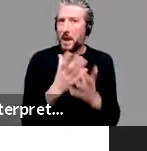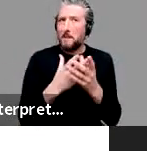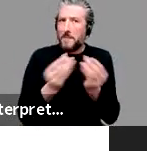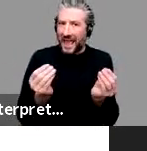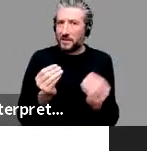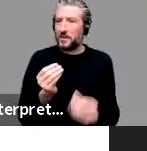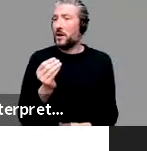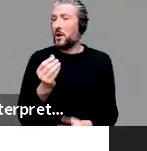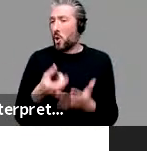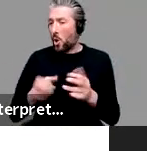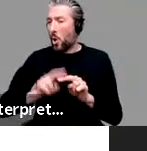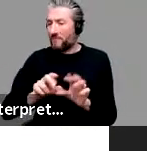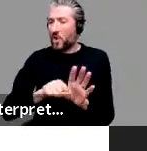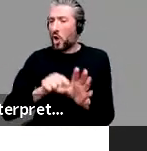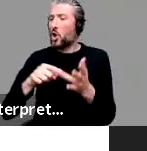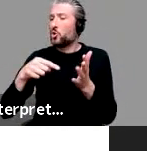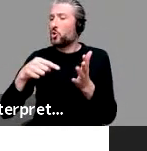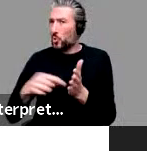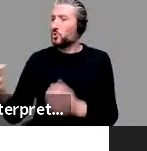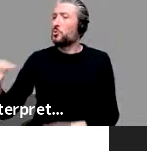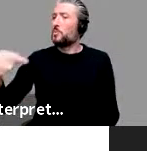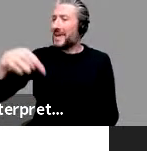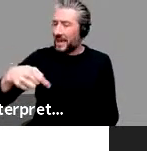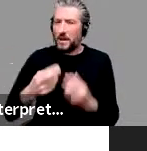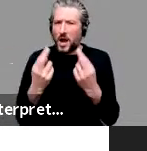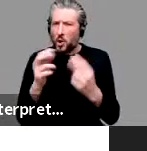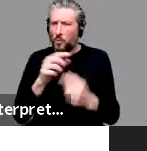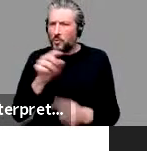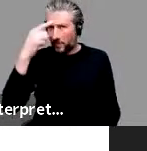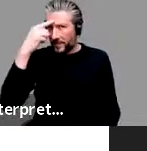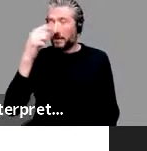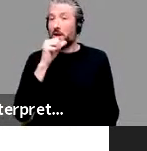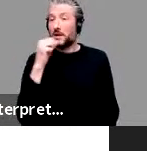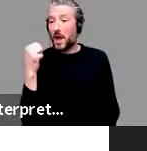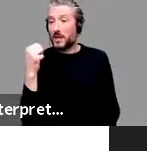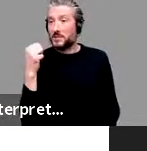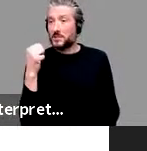Okay, I'm hoping most of you said nice or possibly good if you're British.